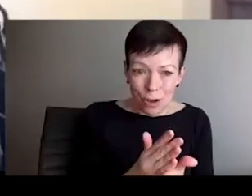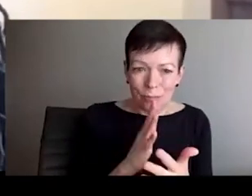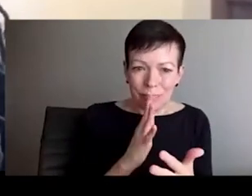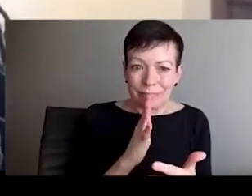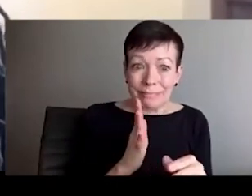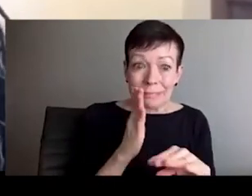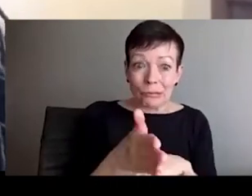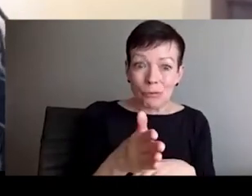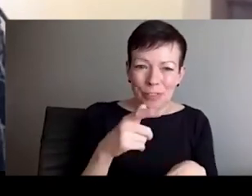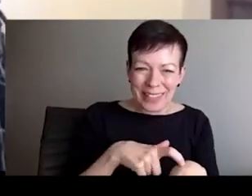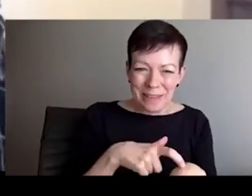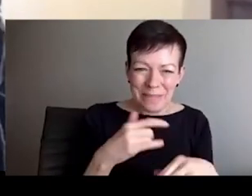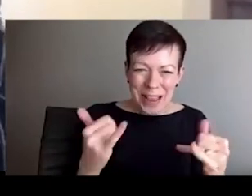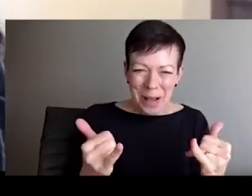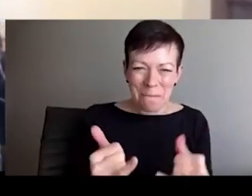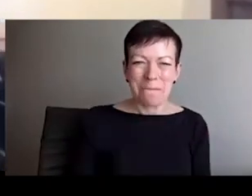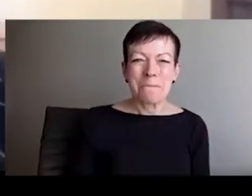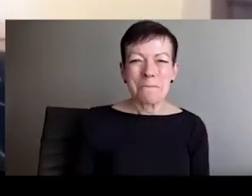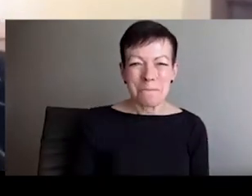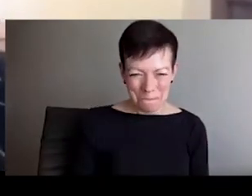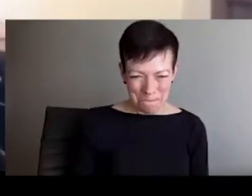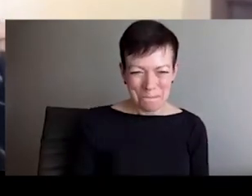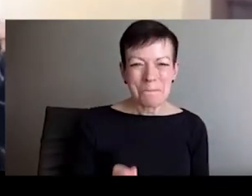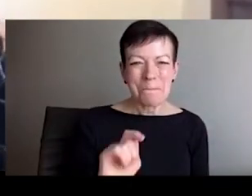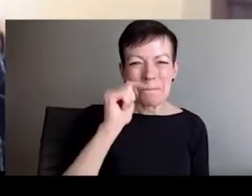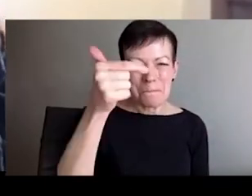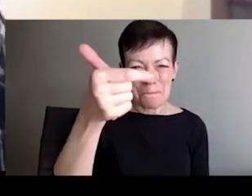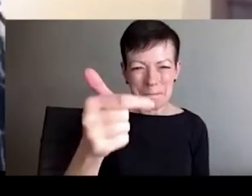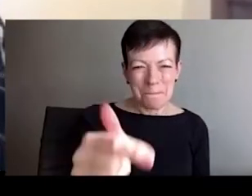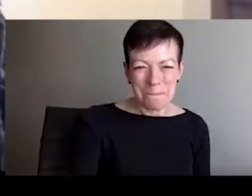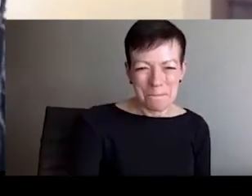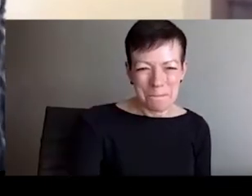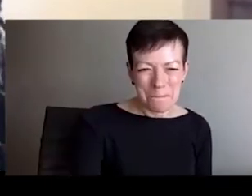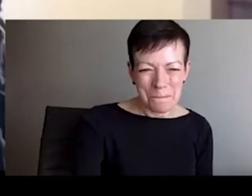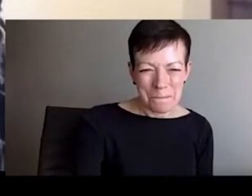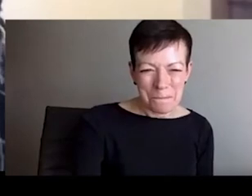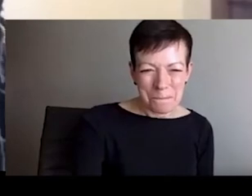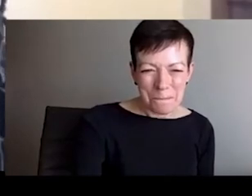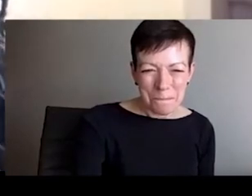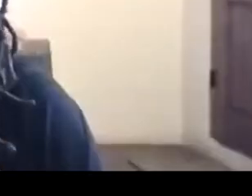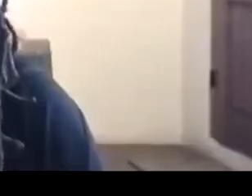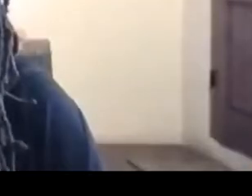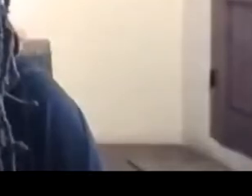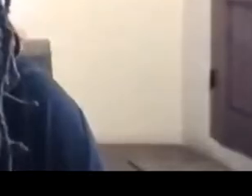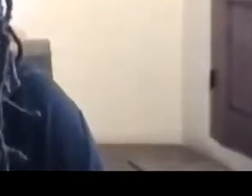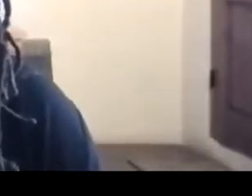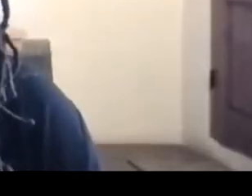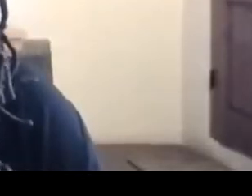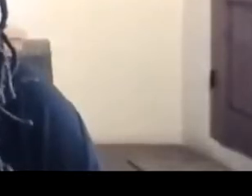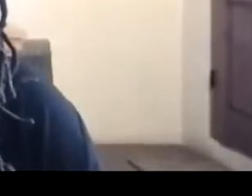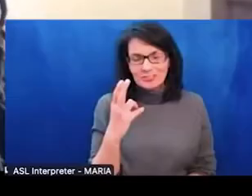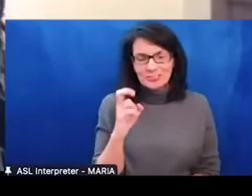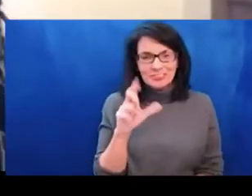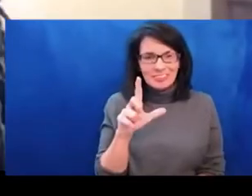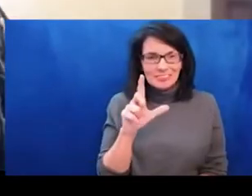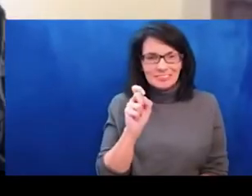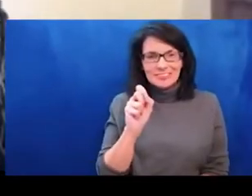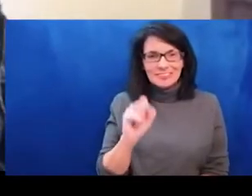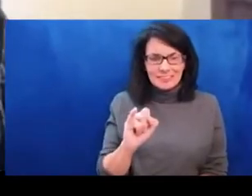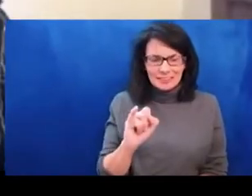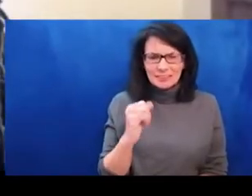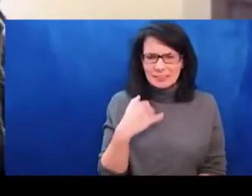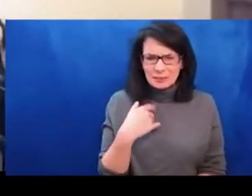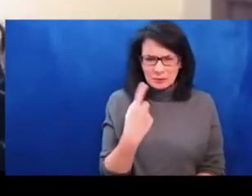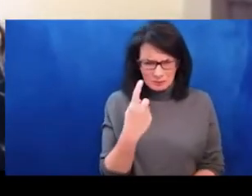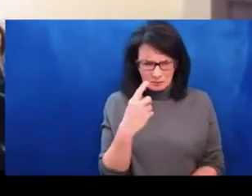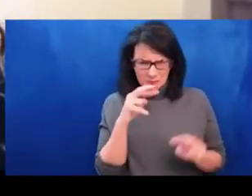But then it really shows how the experiences of those students actually was not one that was completely anti-racist. It